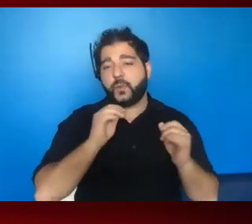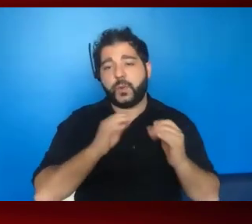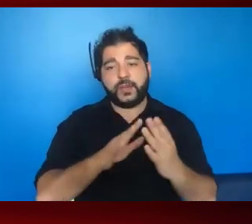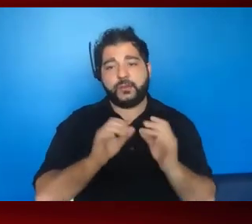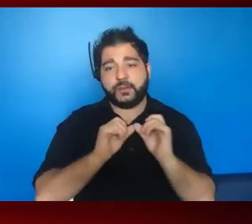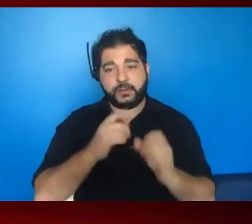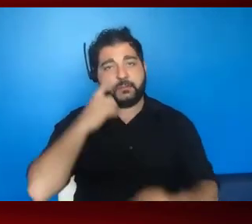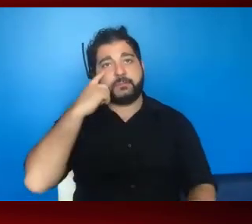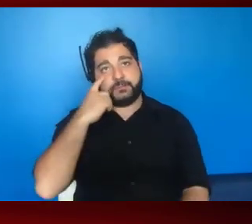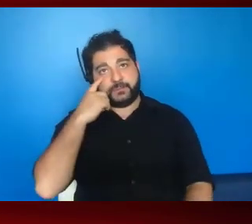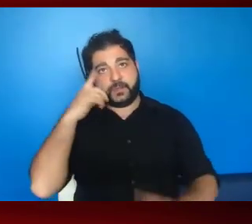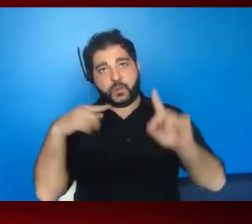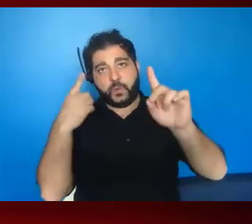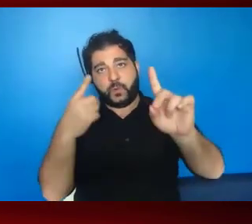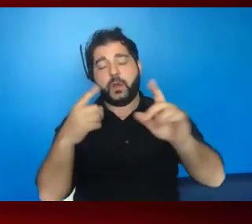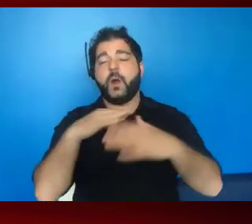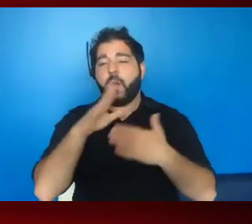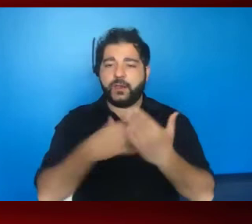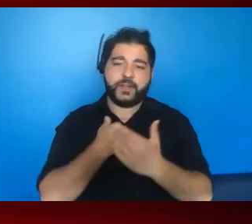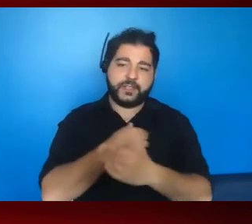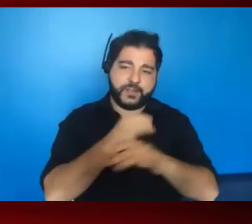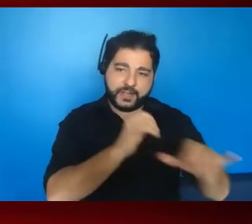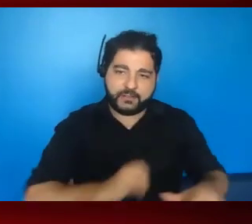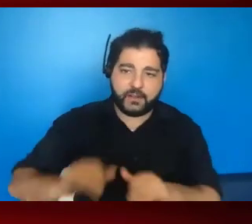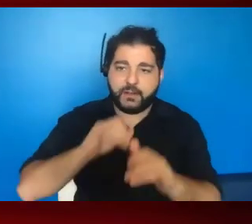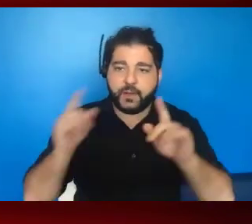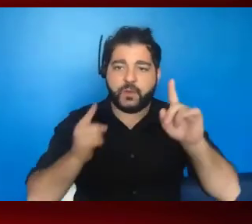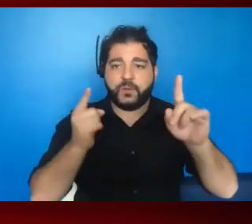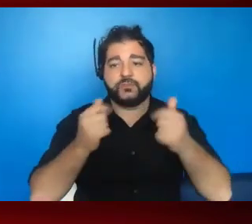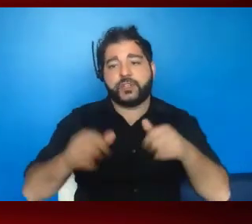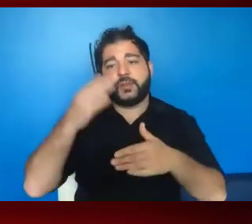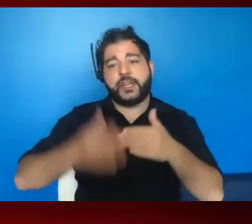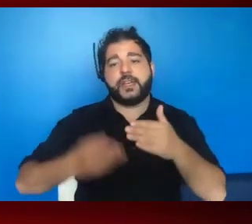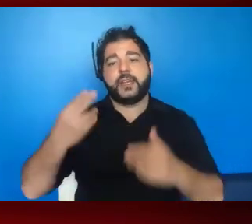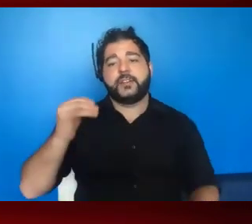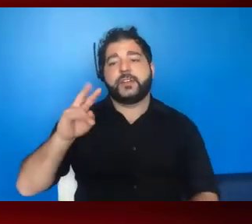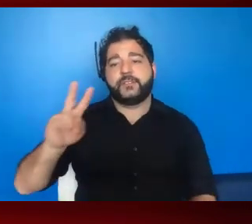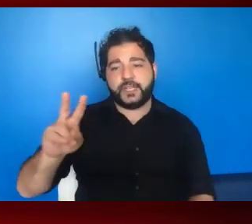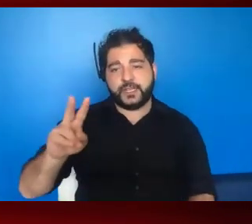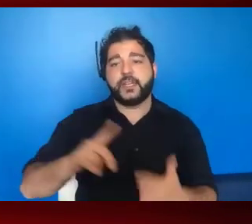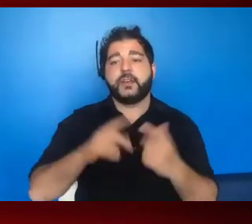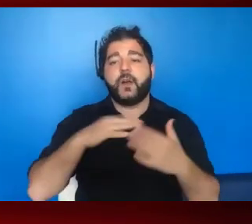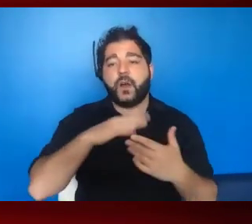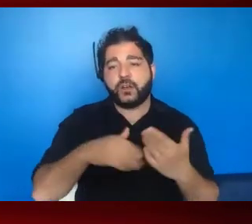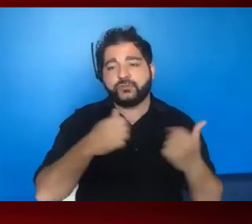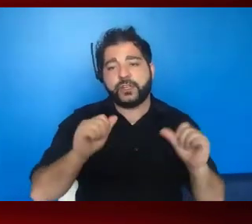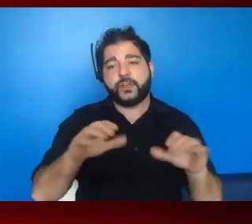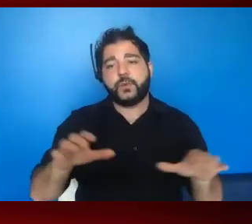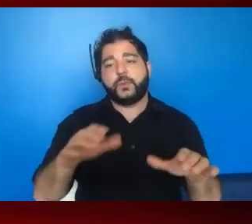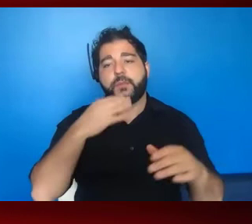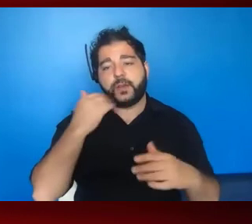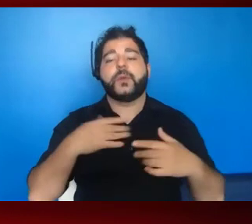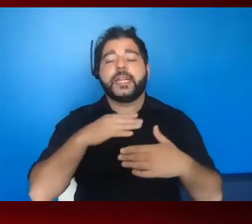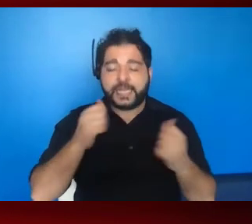our eye on the prize that we all have a common goal here where we're trying to end the HIV epidemic. We're all trying to do better. All of us can do